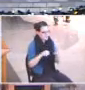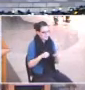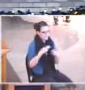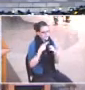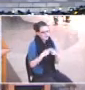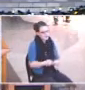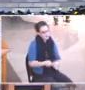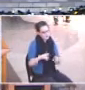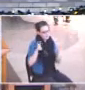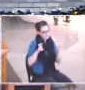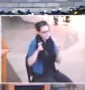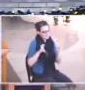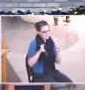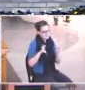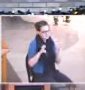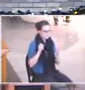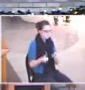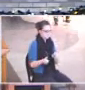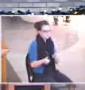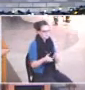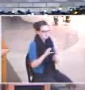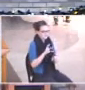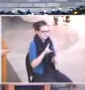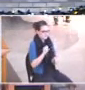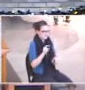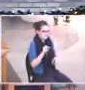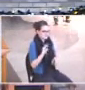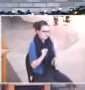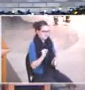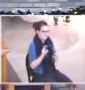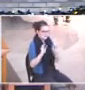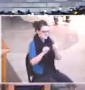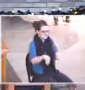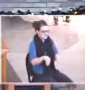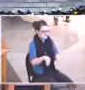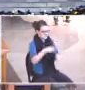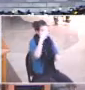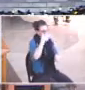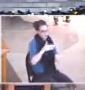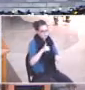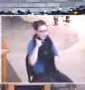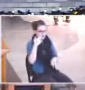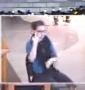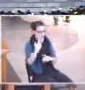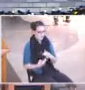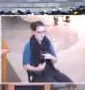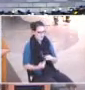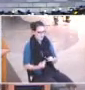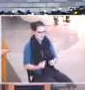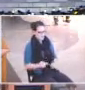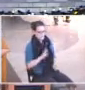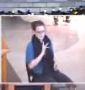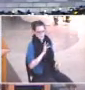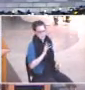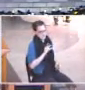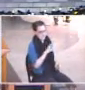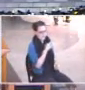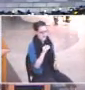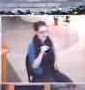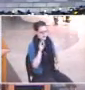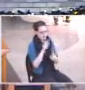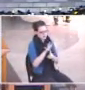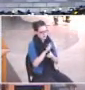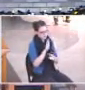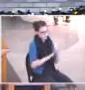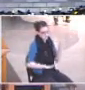it custom installation. Front, back, and both. And then, of course, the big thing in college was the